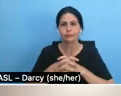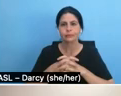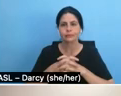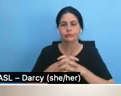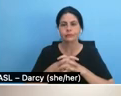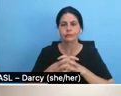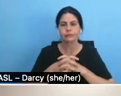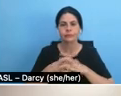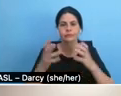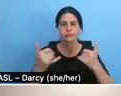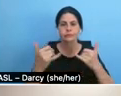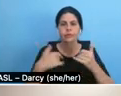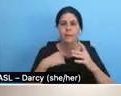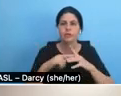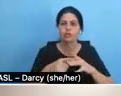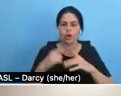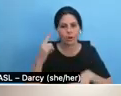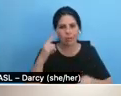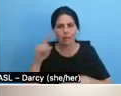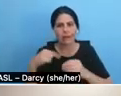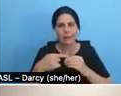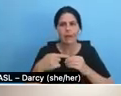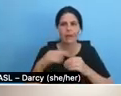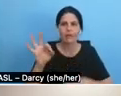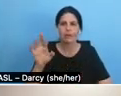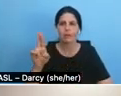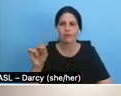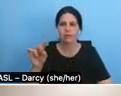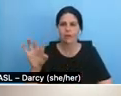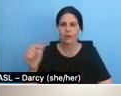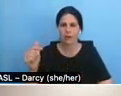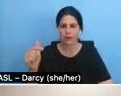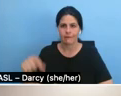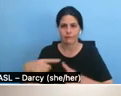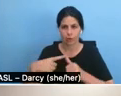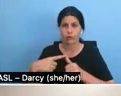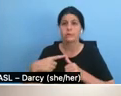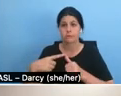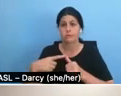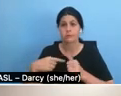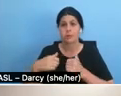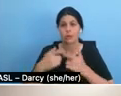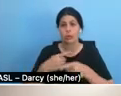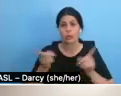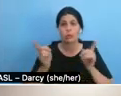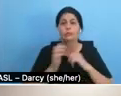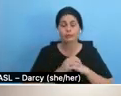going to start with thinking about funding first with you all. I'd love to hear, um,